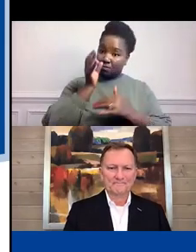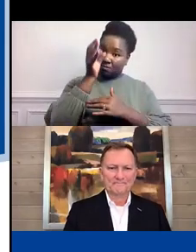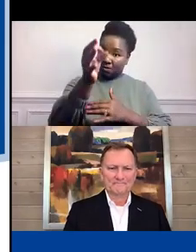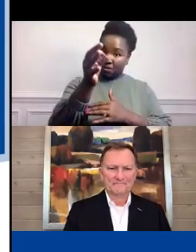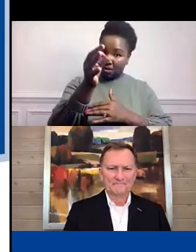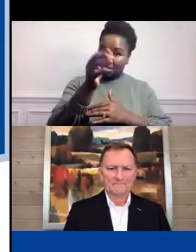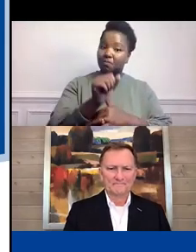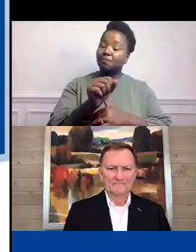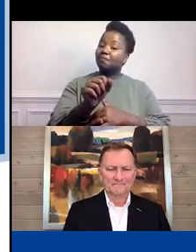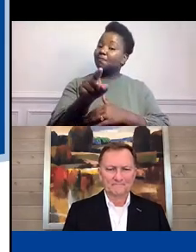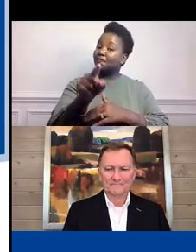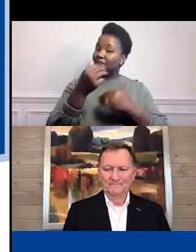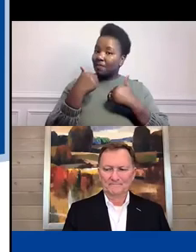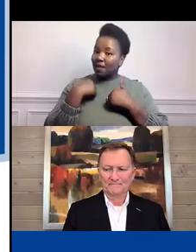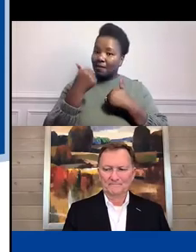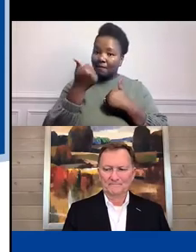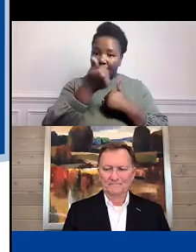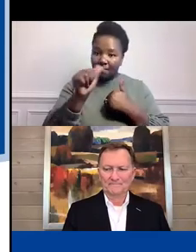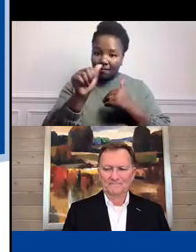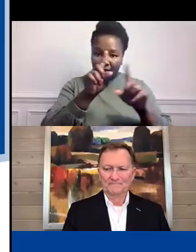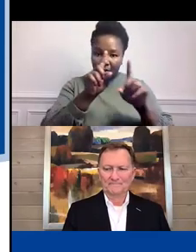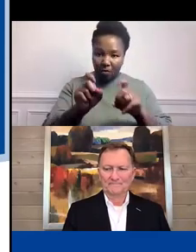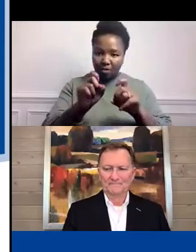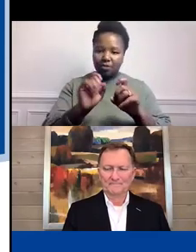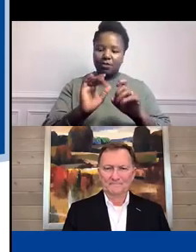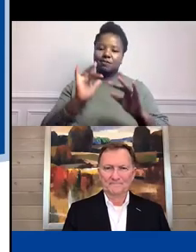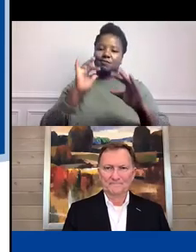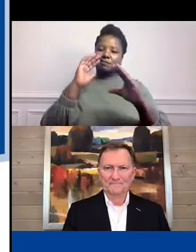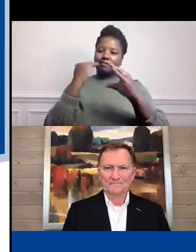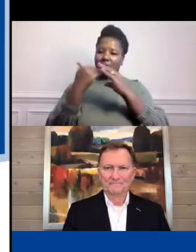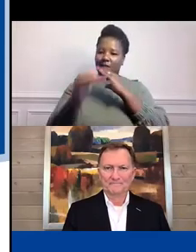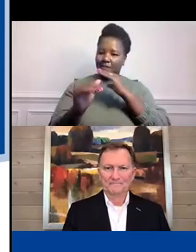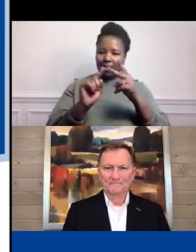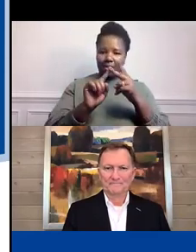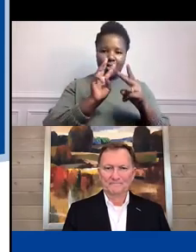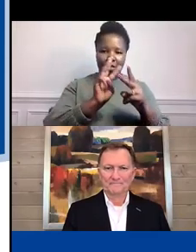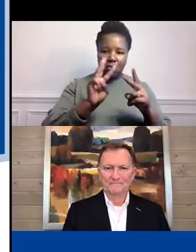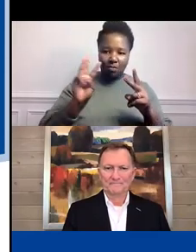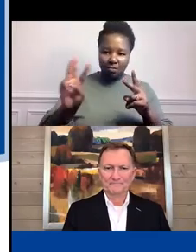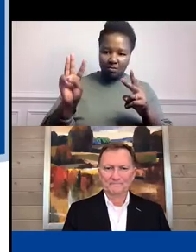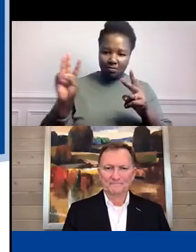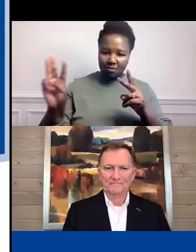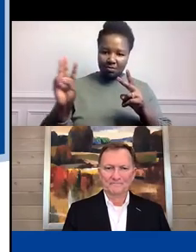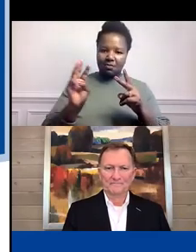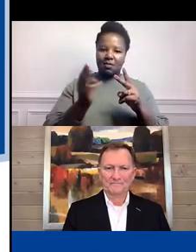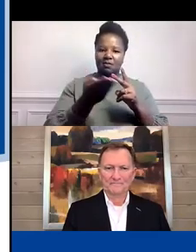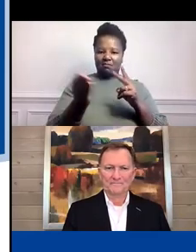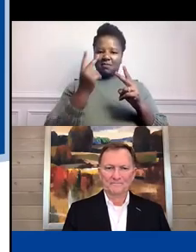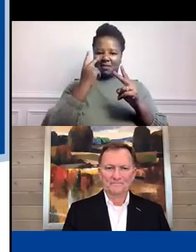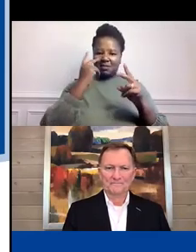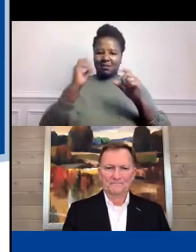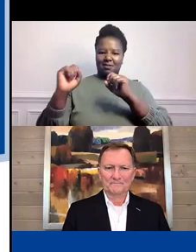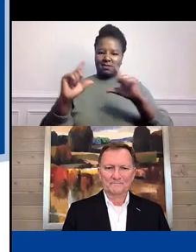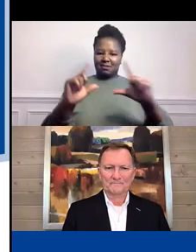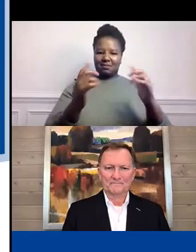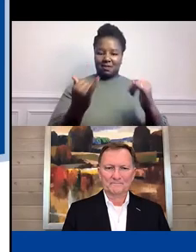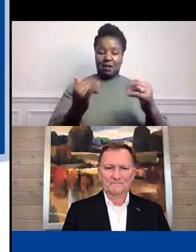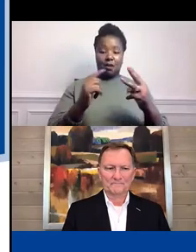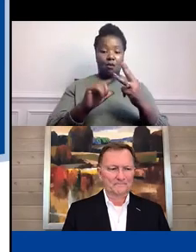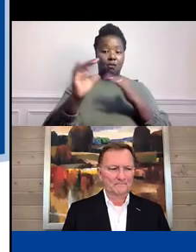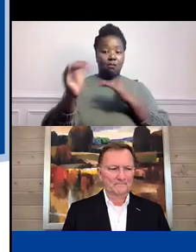reach out to us through the website at our email address, info at disabilitythrivenitiative.org, or give us a call